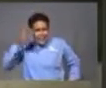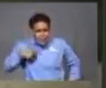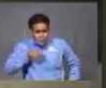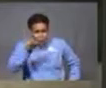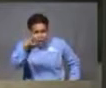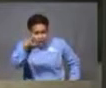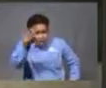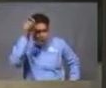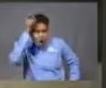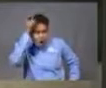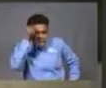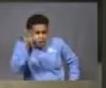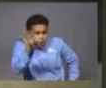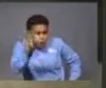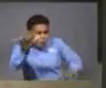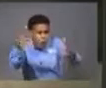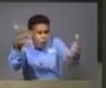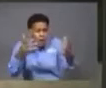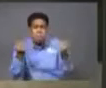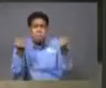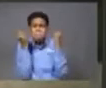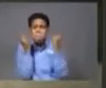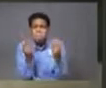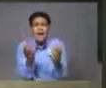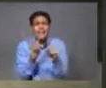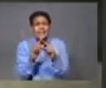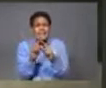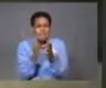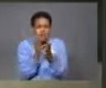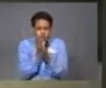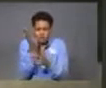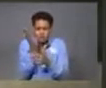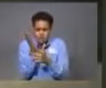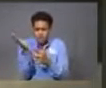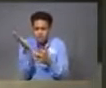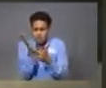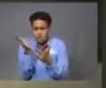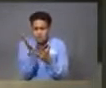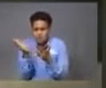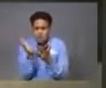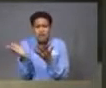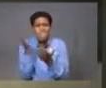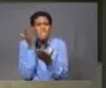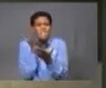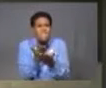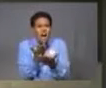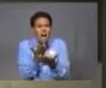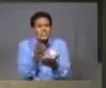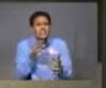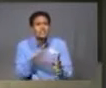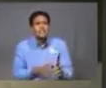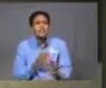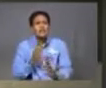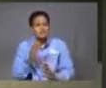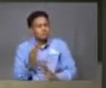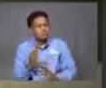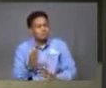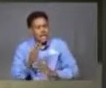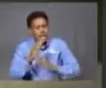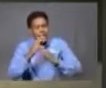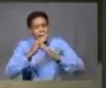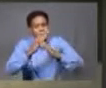also need to understand that there are many factors that impede women's participation.